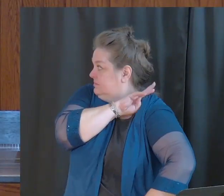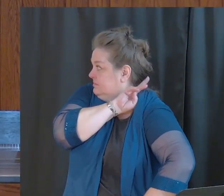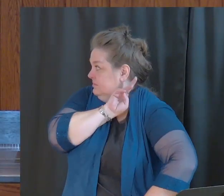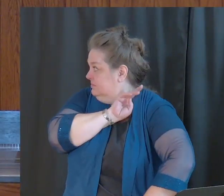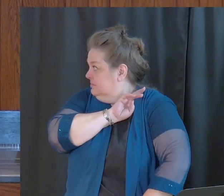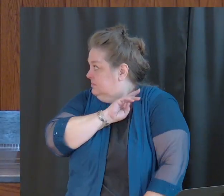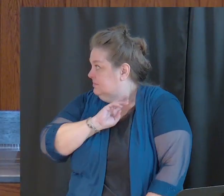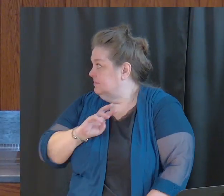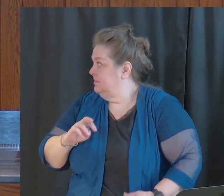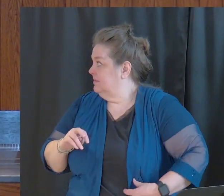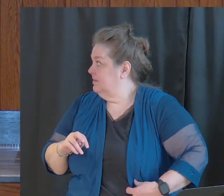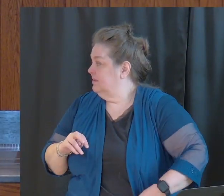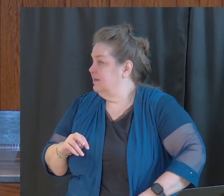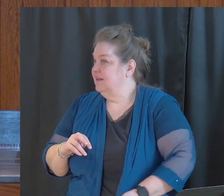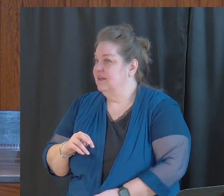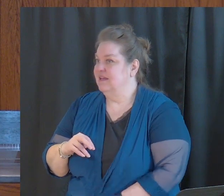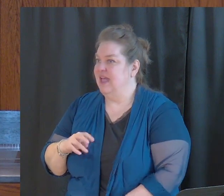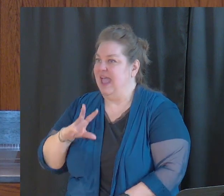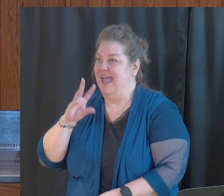and the gospel